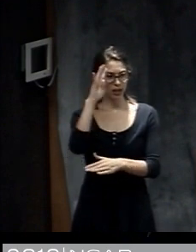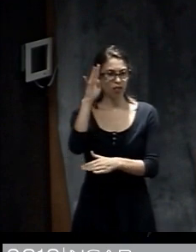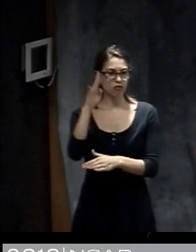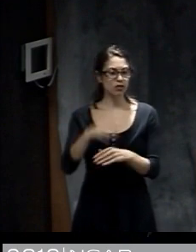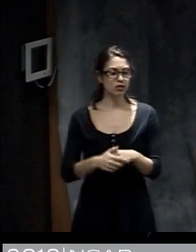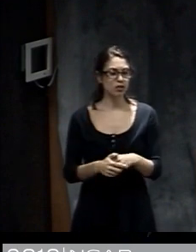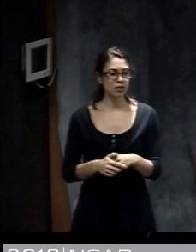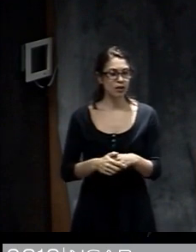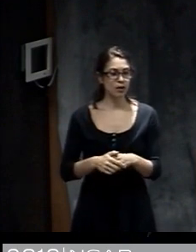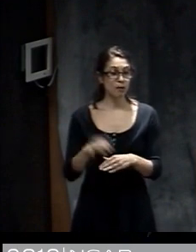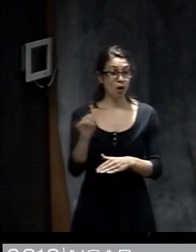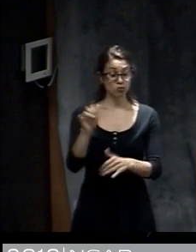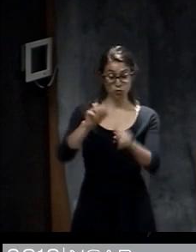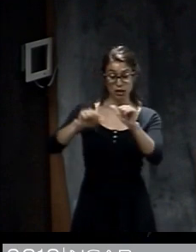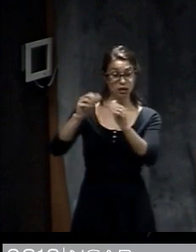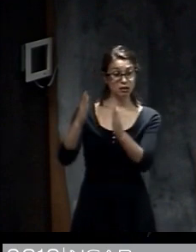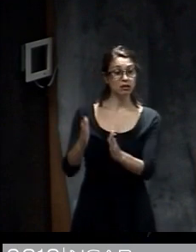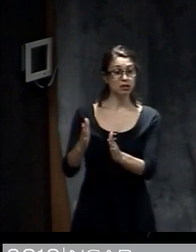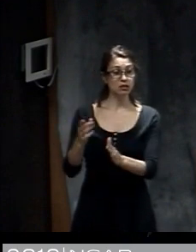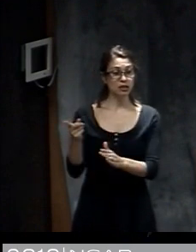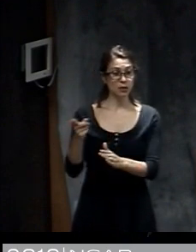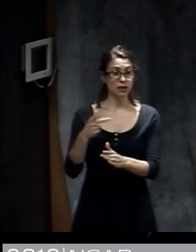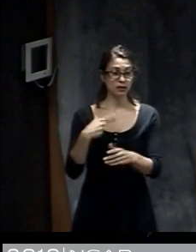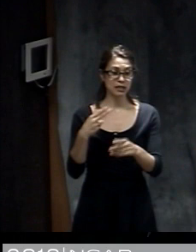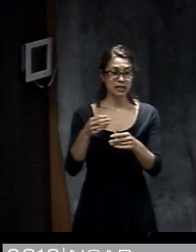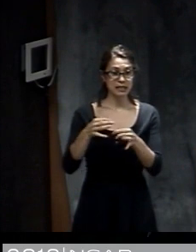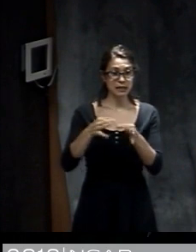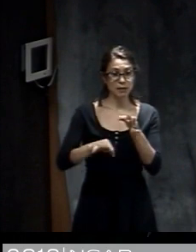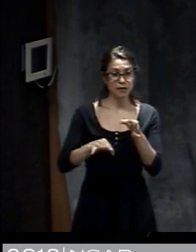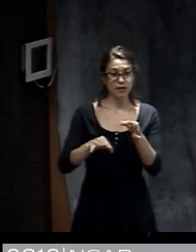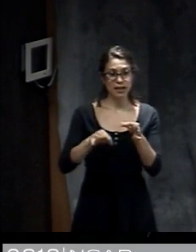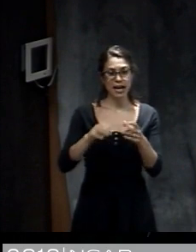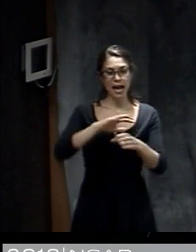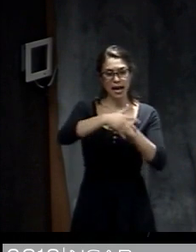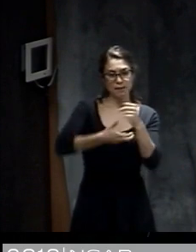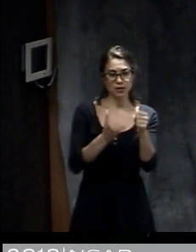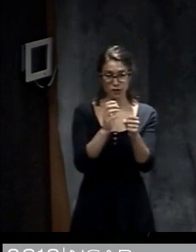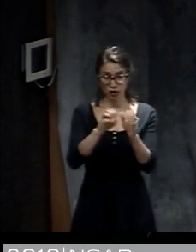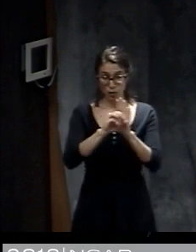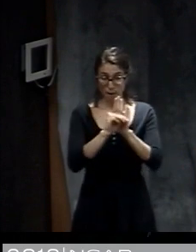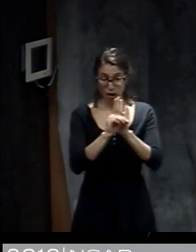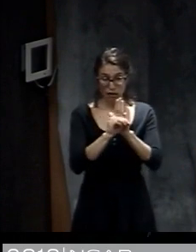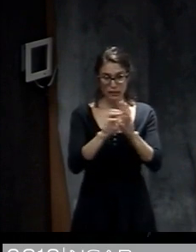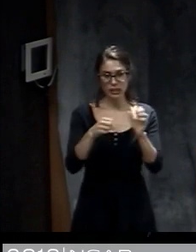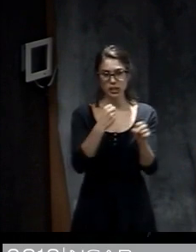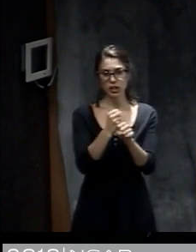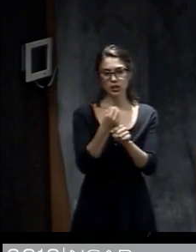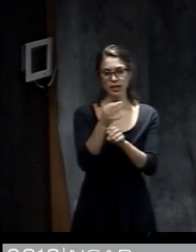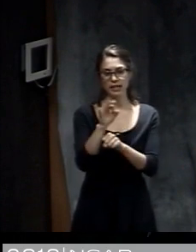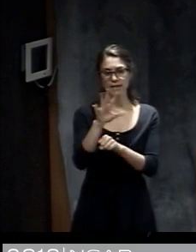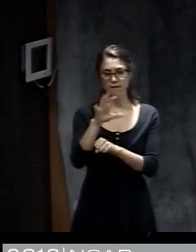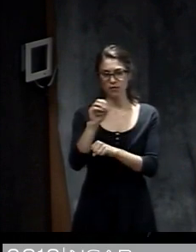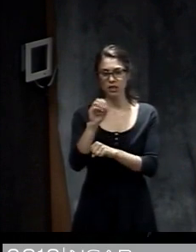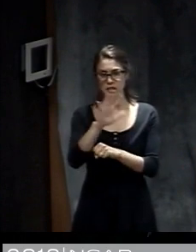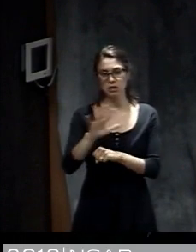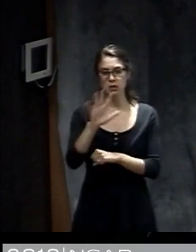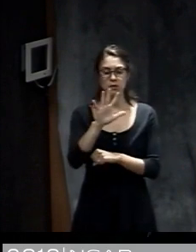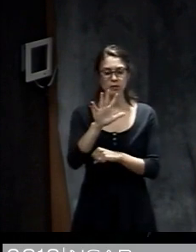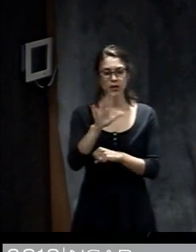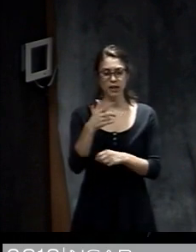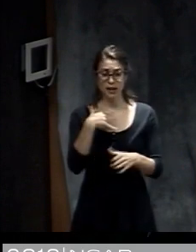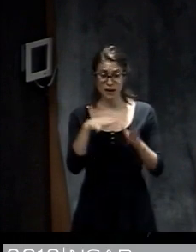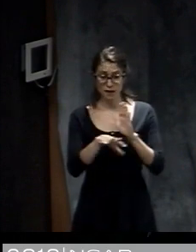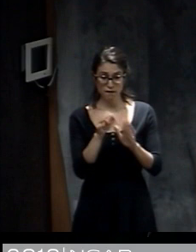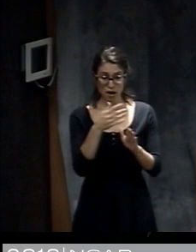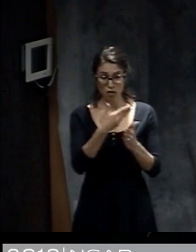was doing some simplified atmospheric modeling in the 1960s, he sort of found some things that ended up really contributing to